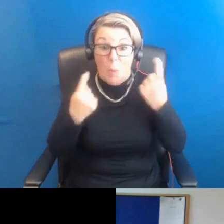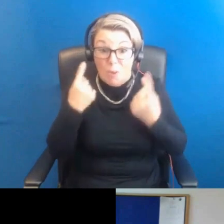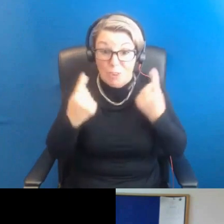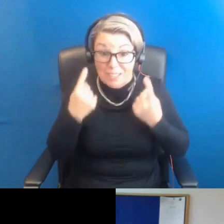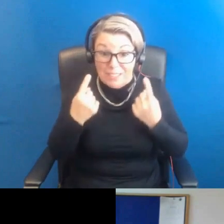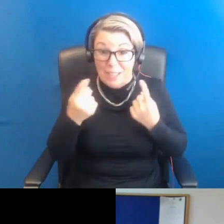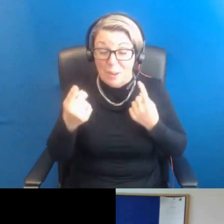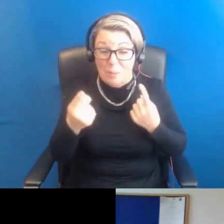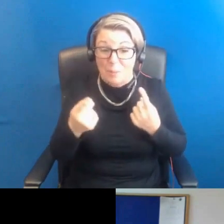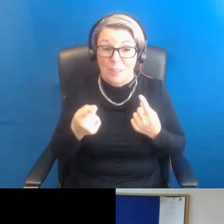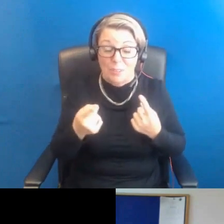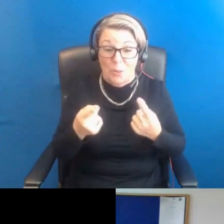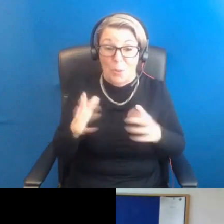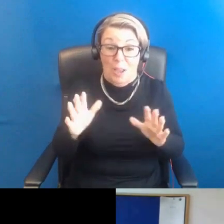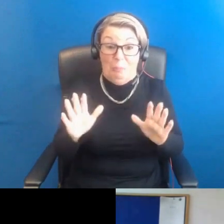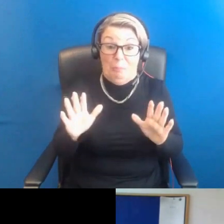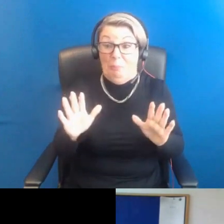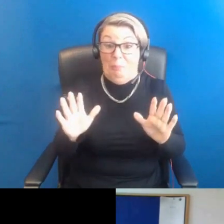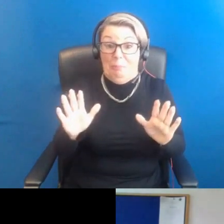So stay clear, Claire.